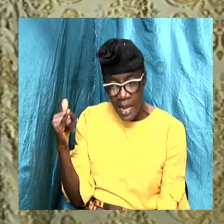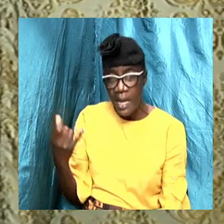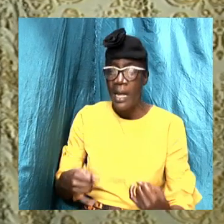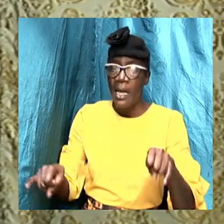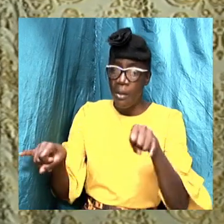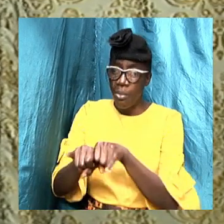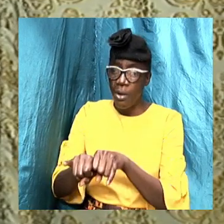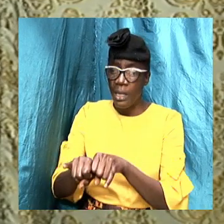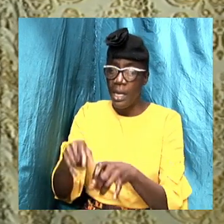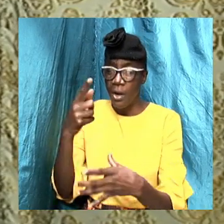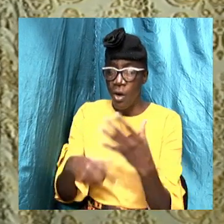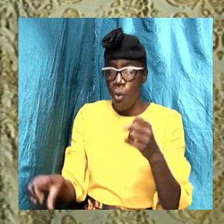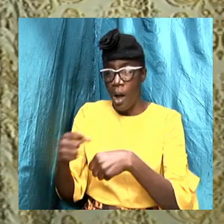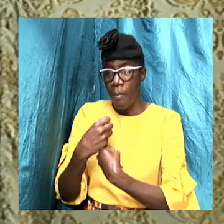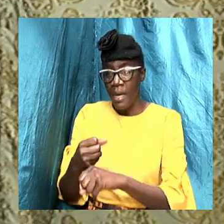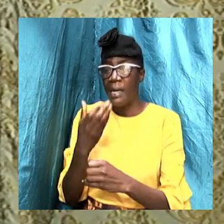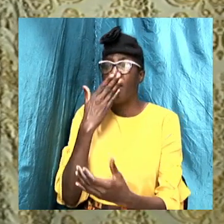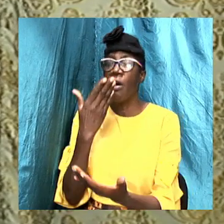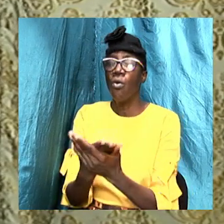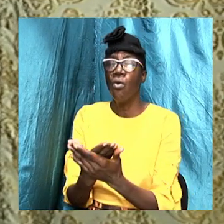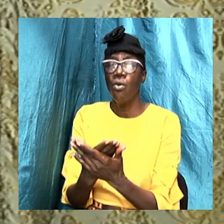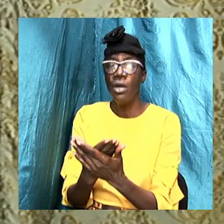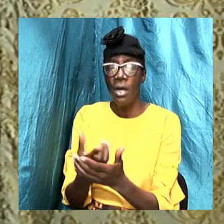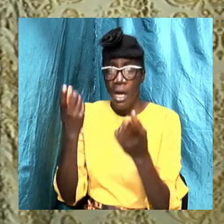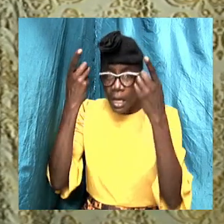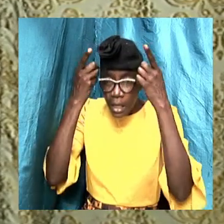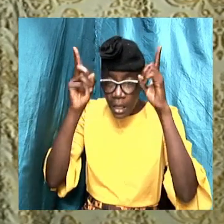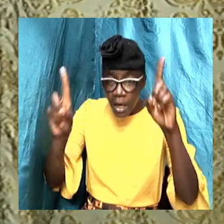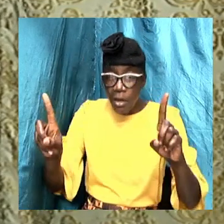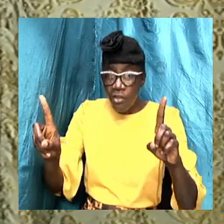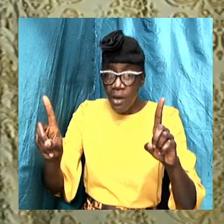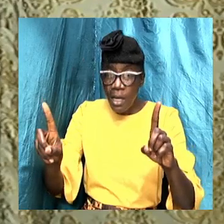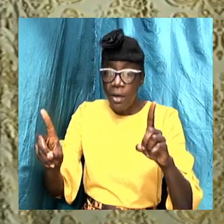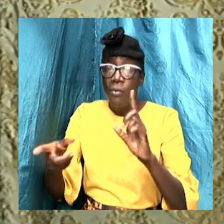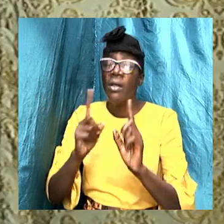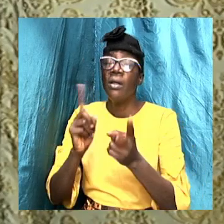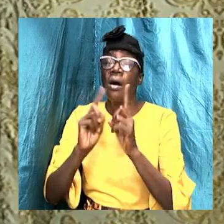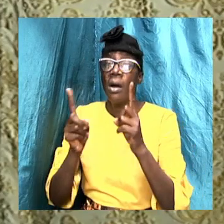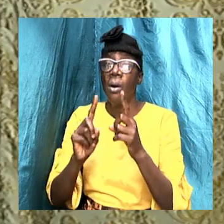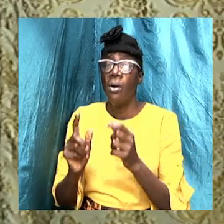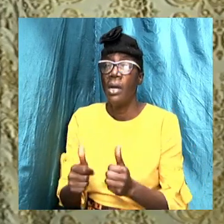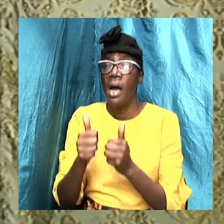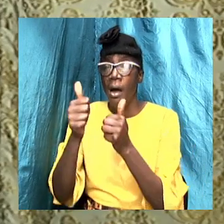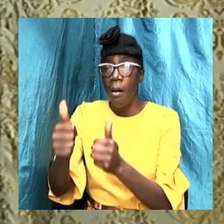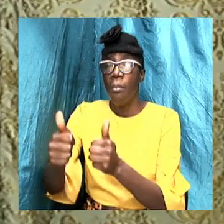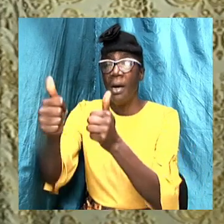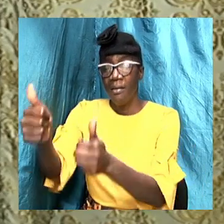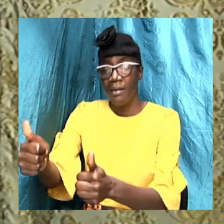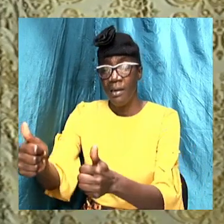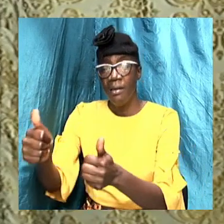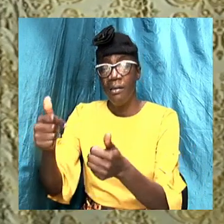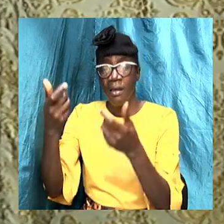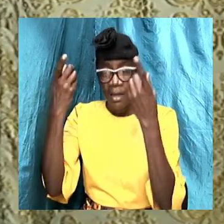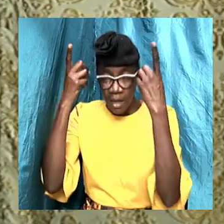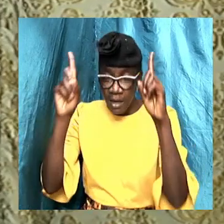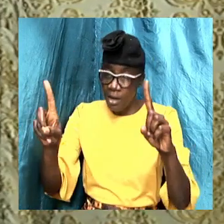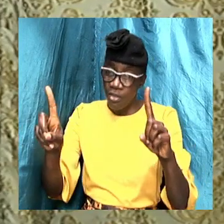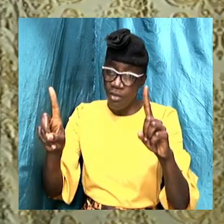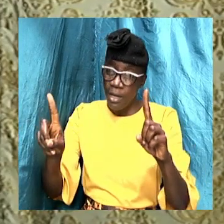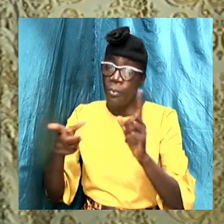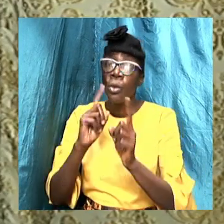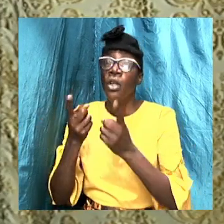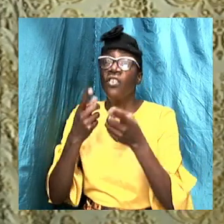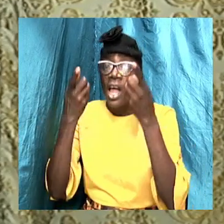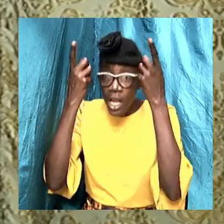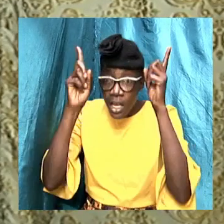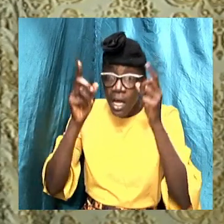makes a good doctrine? So now we are looking at the apostles' doctrine. Amen. And we said that doctrine was, the